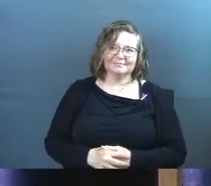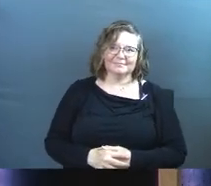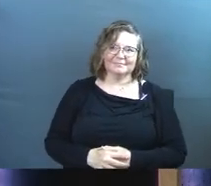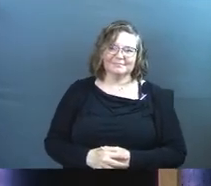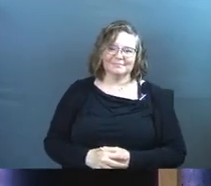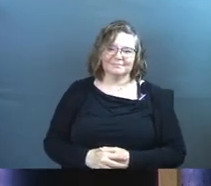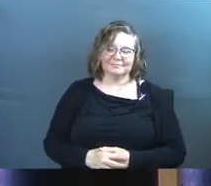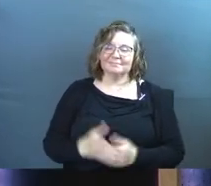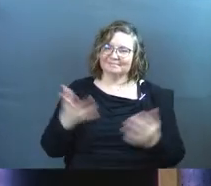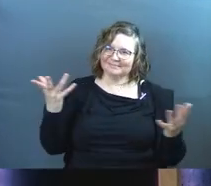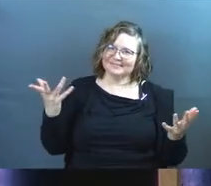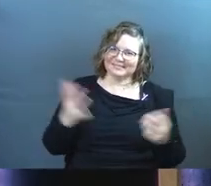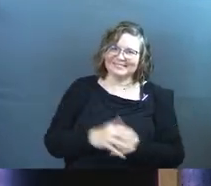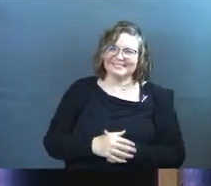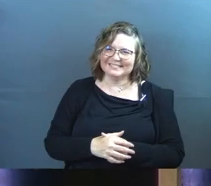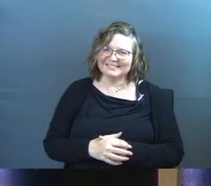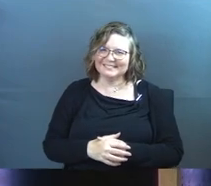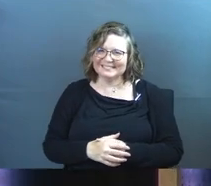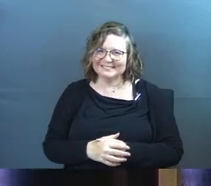Right.